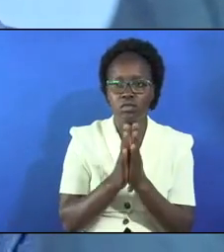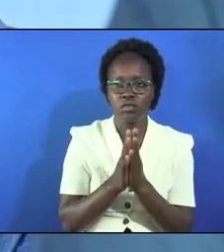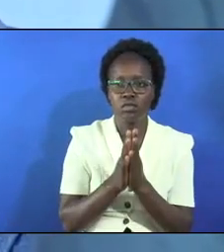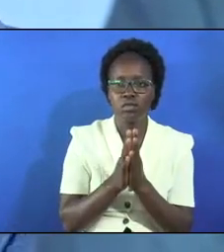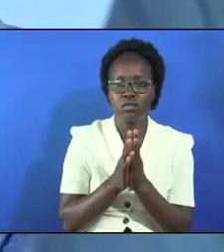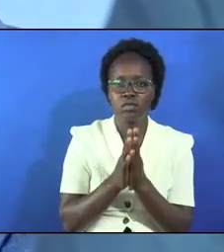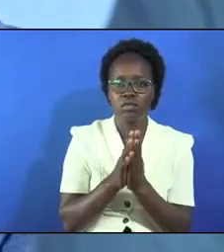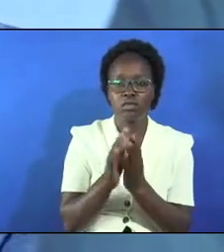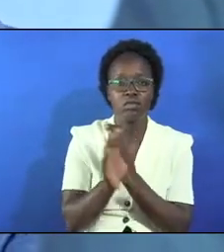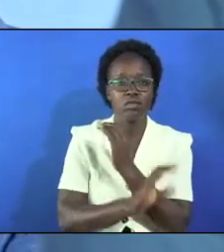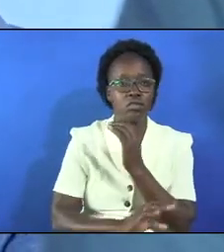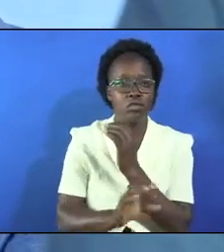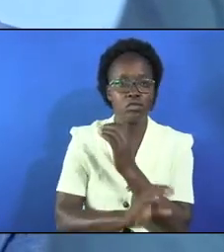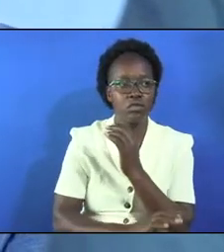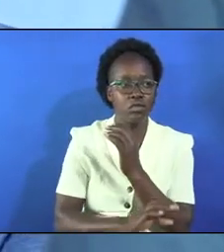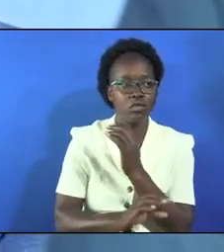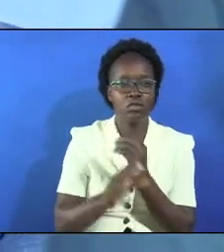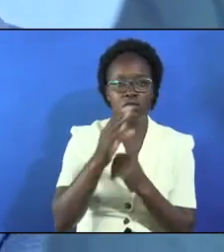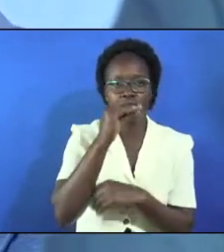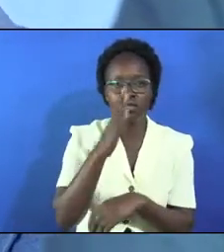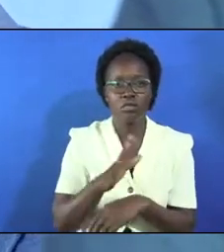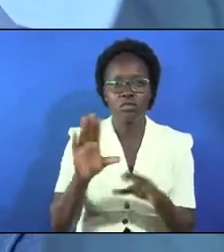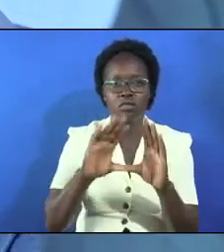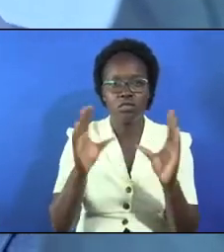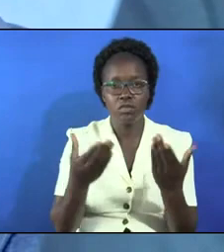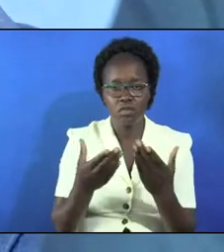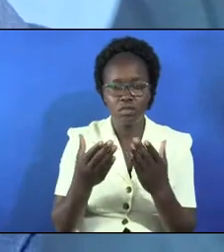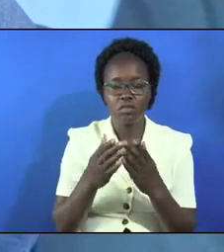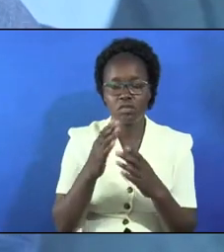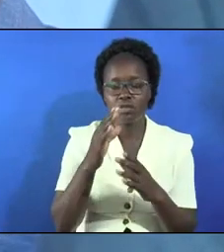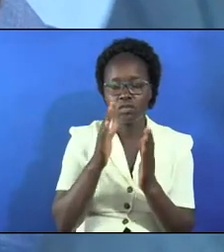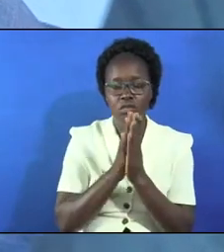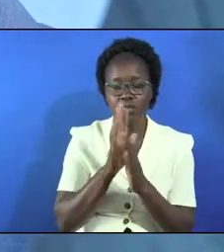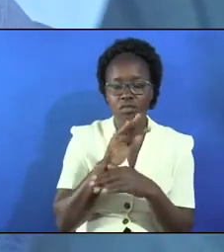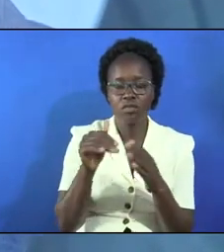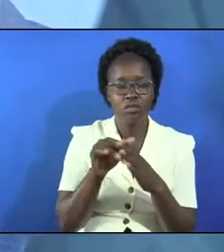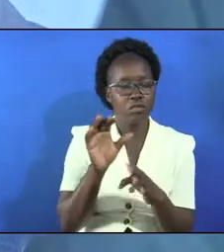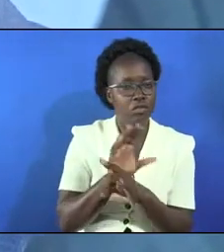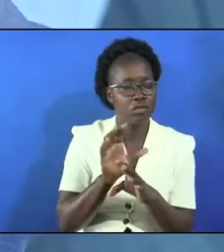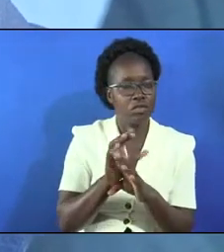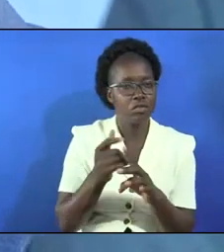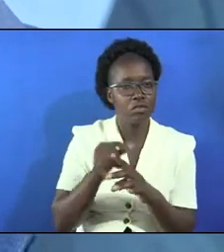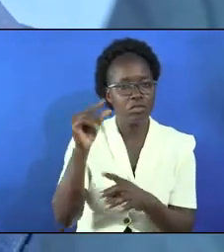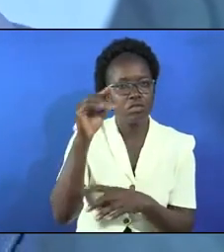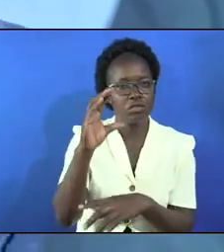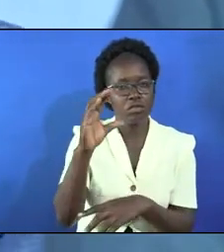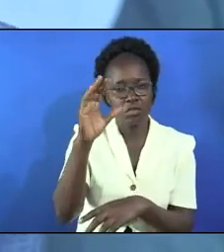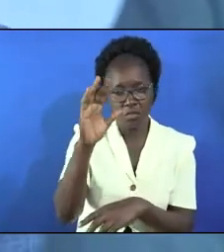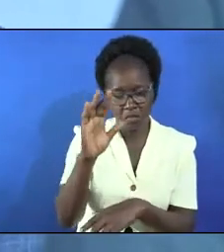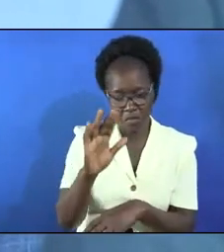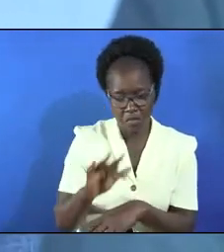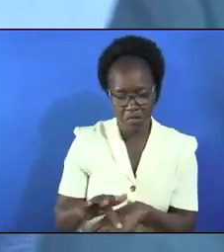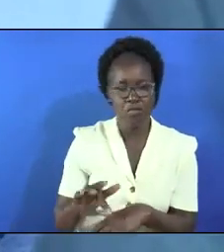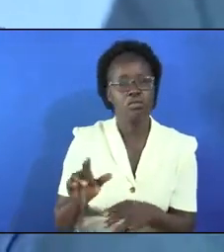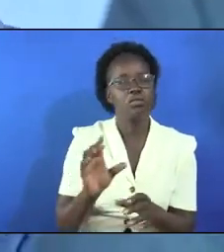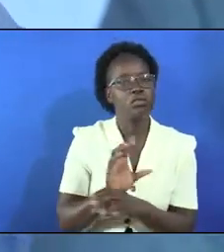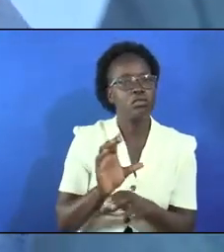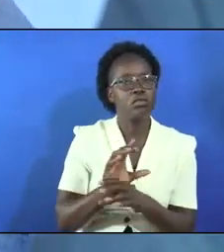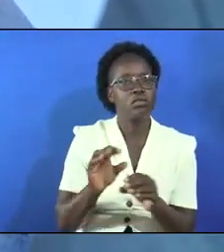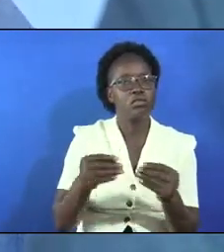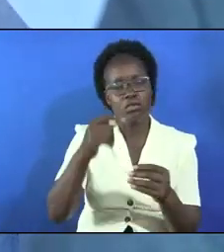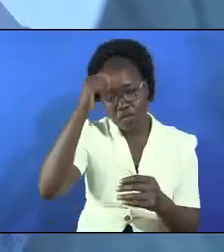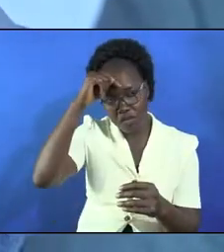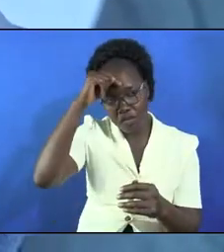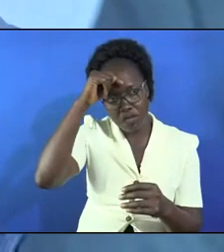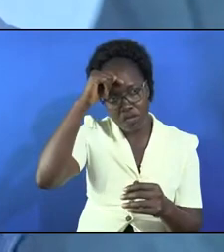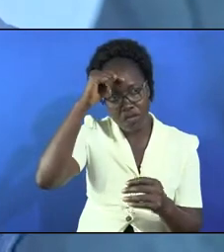even for us a country i pray for the speakers of the word i pray for all churches right from the general conference that father may you grant us